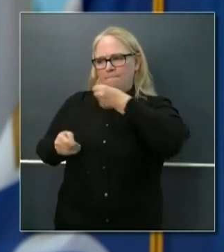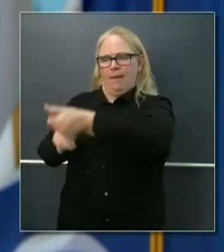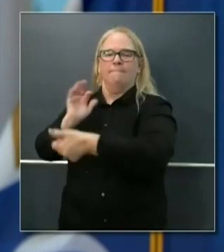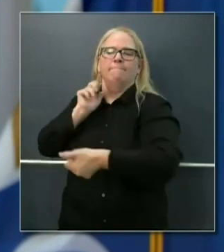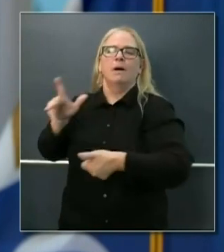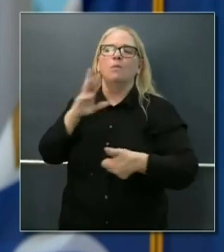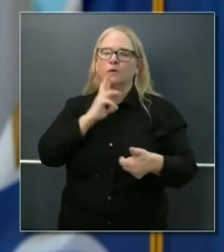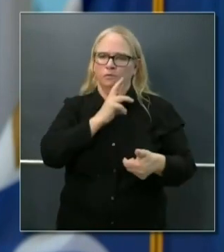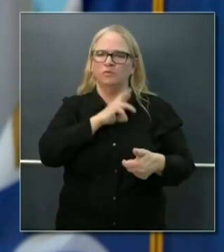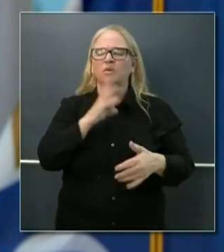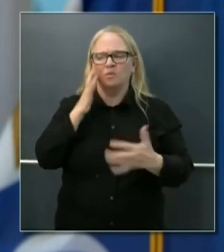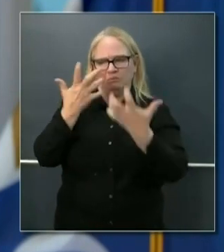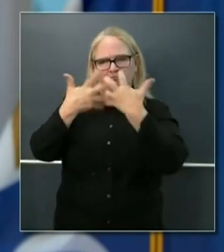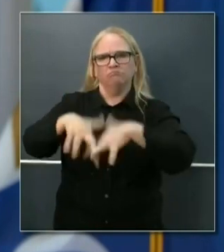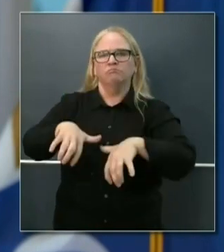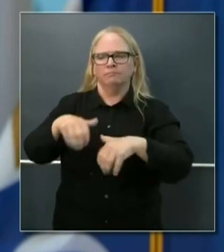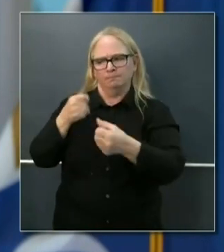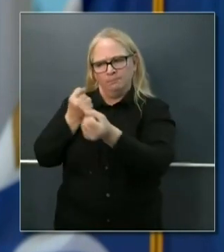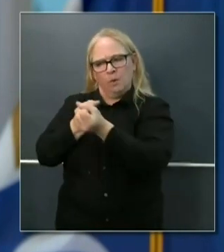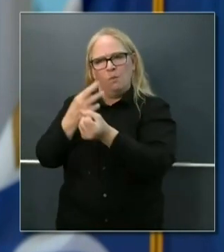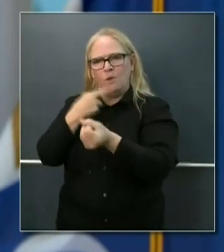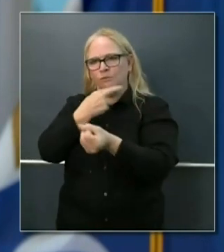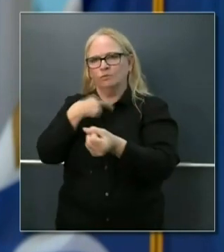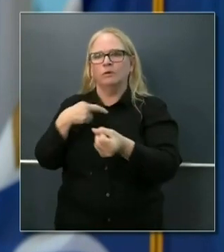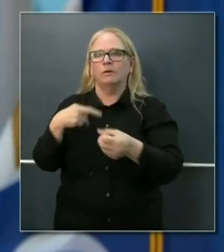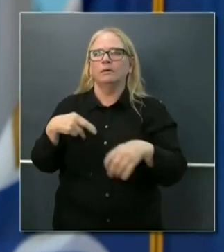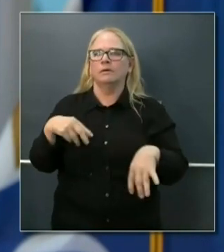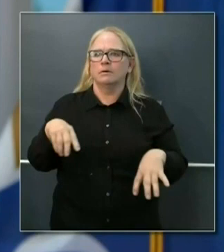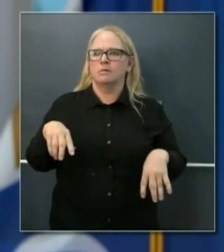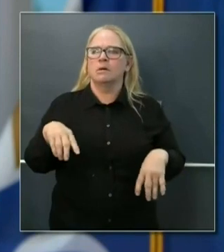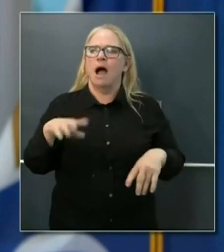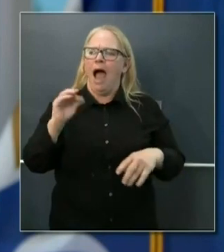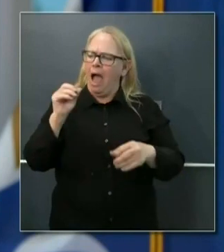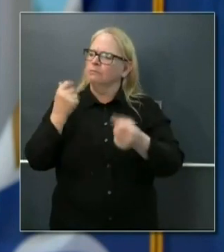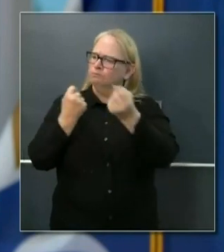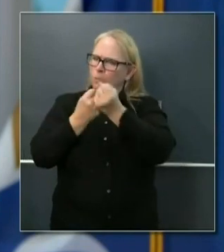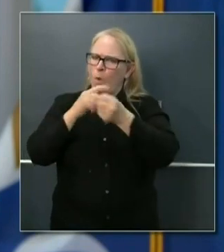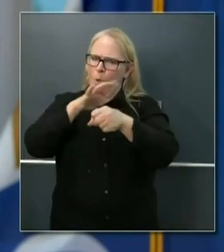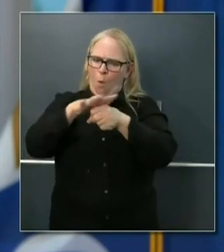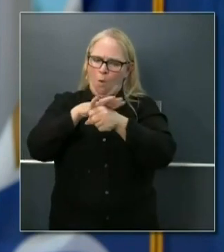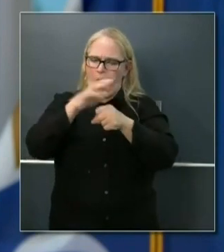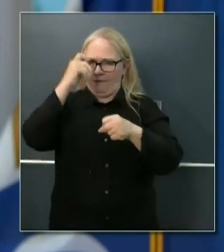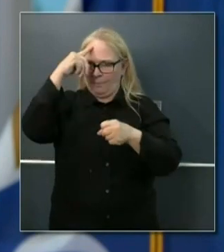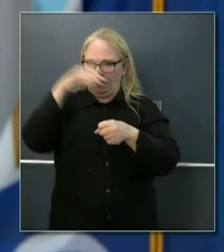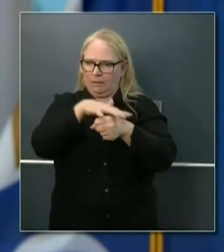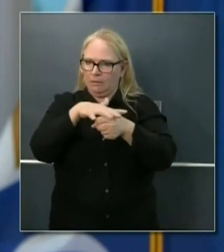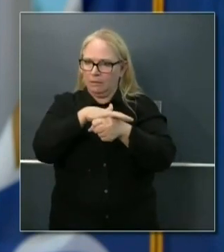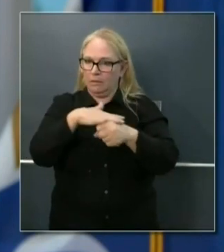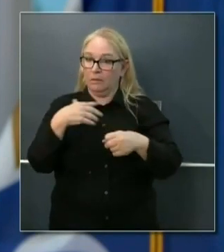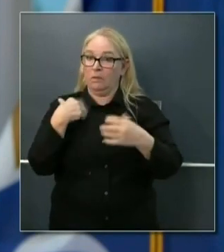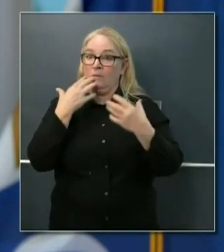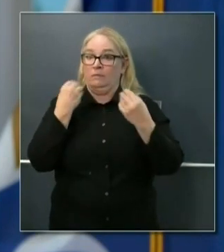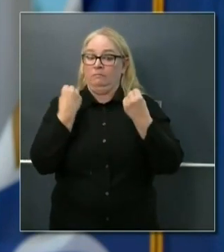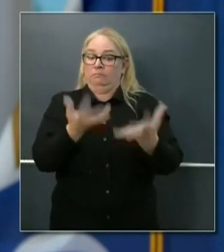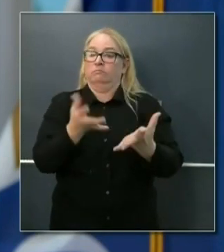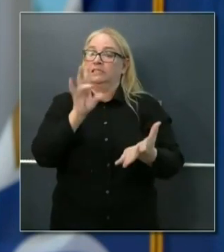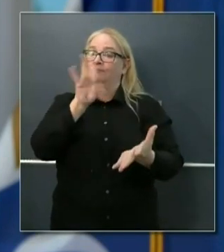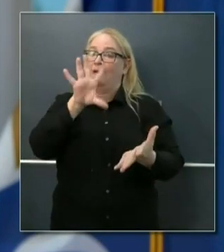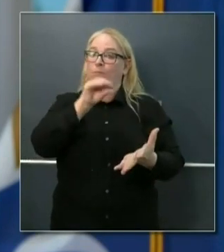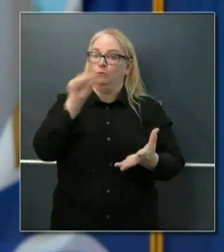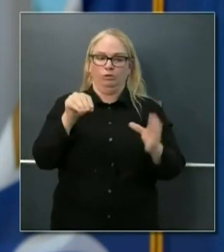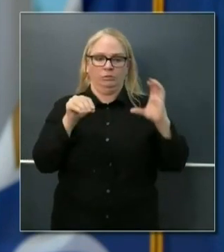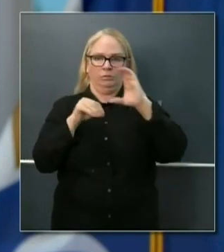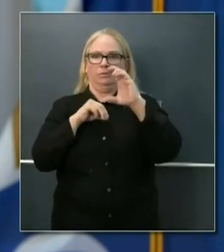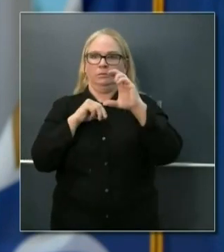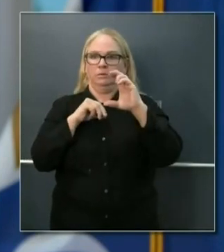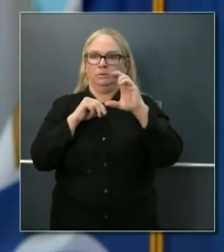sure that we're supporting local government's share. We're providing 75% of the 25%